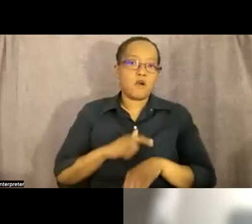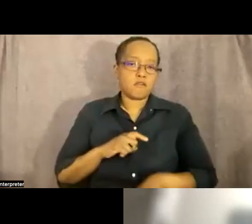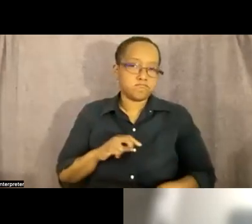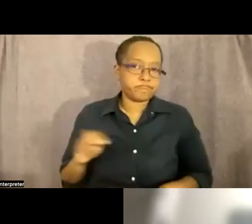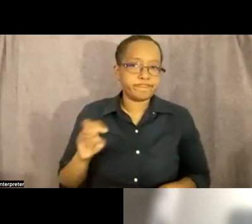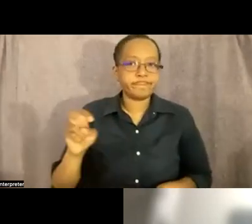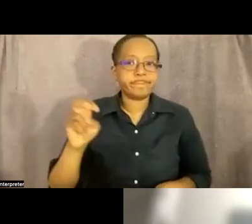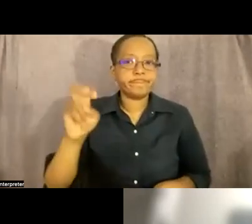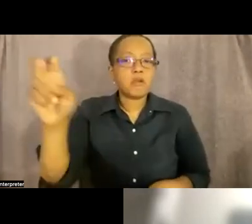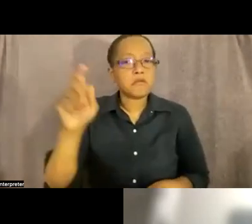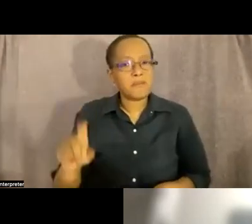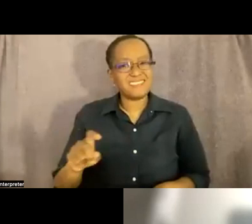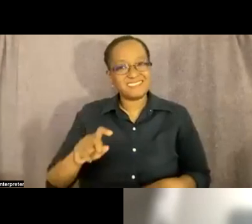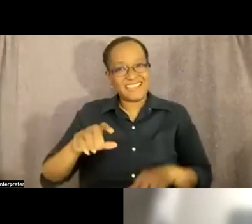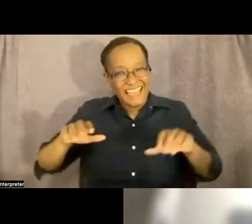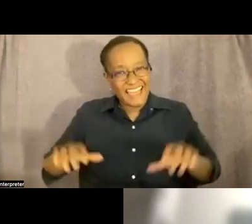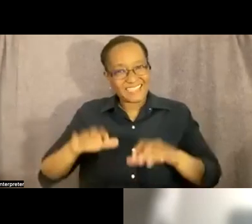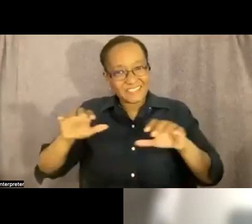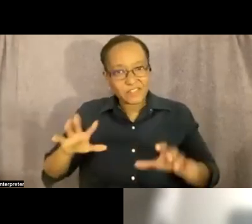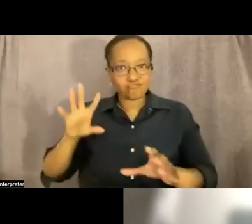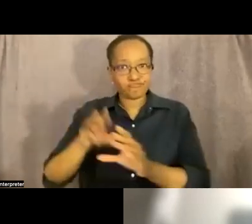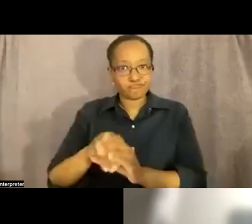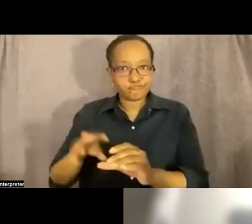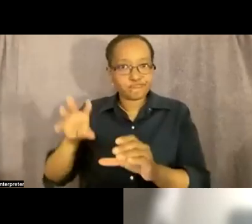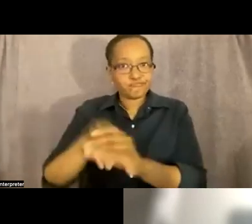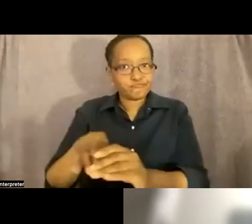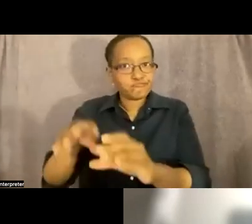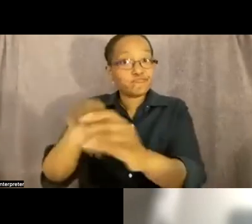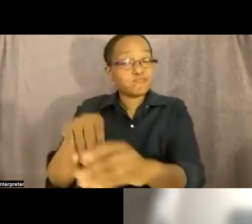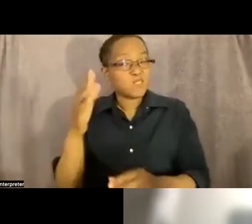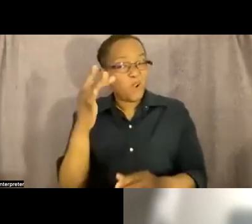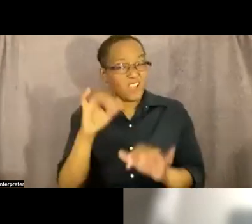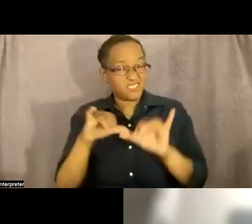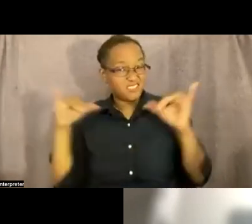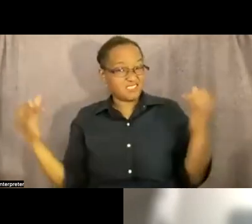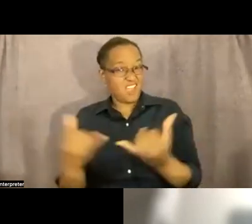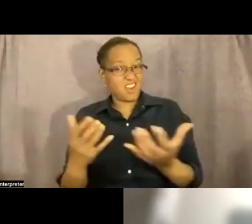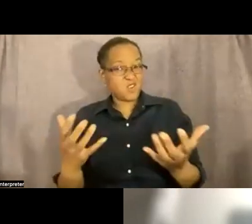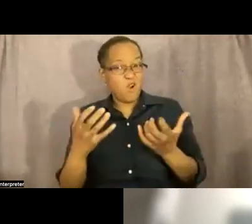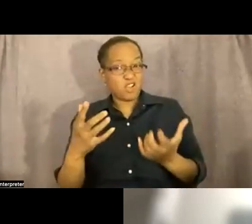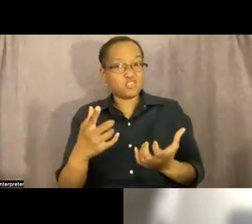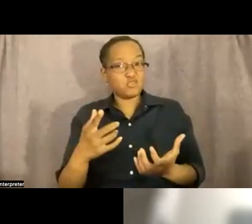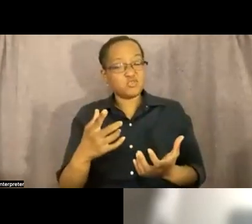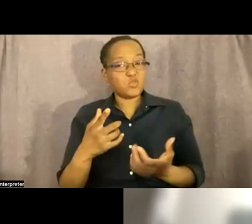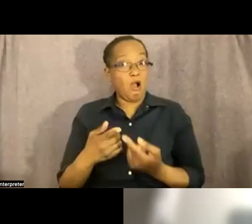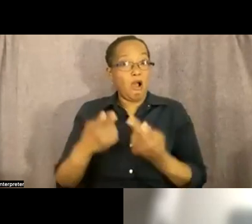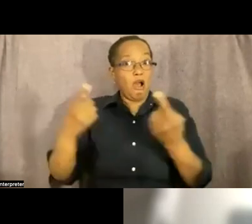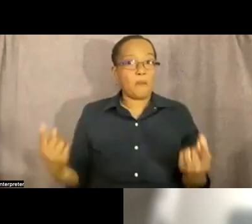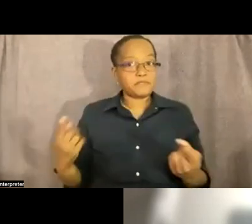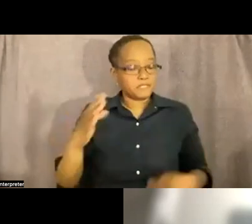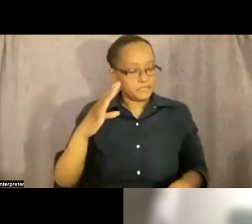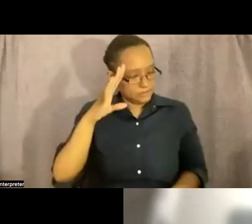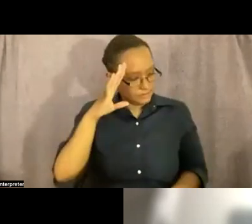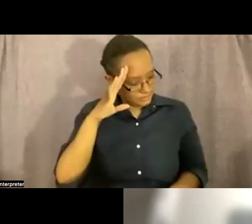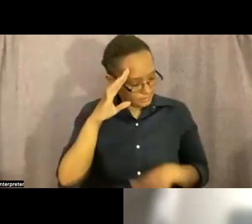actively are taken because so much of society wants you to actually do the opposite and so you have to stay engaged you